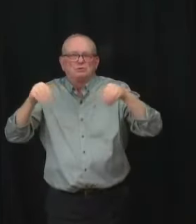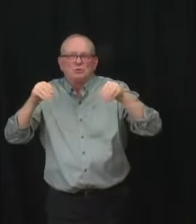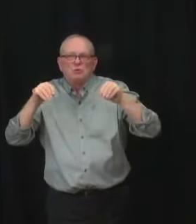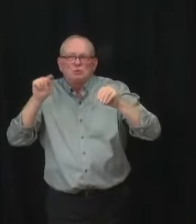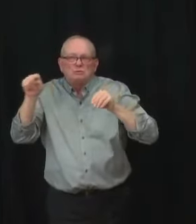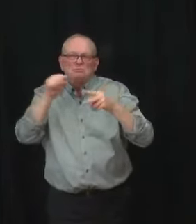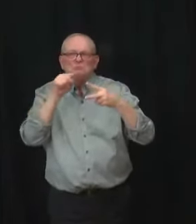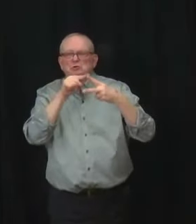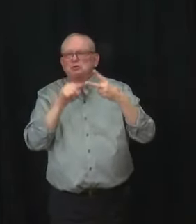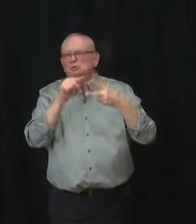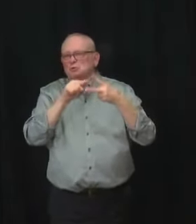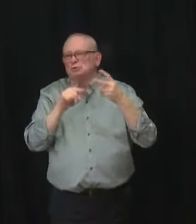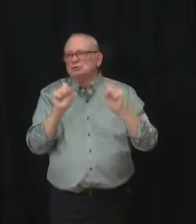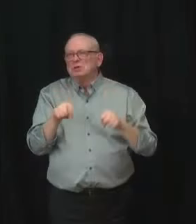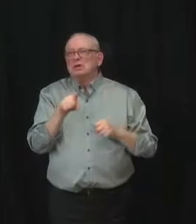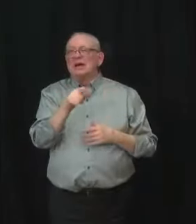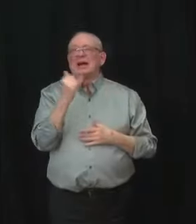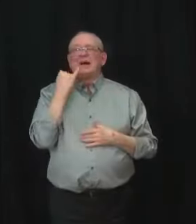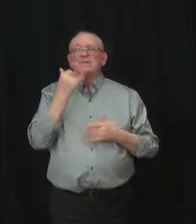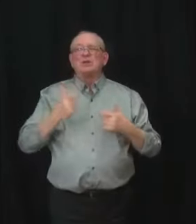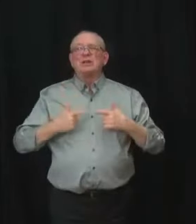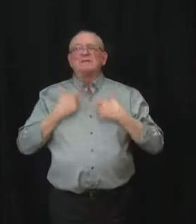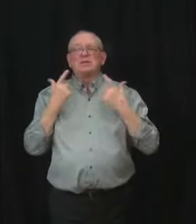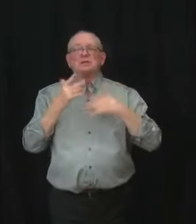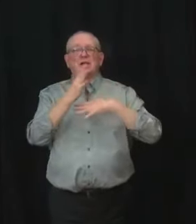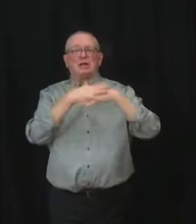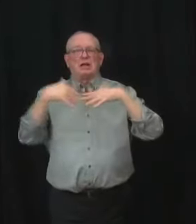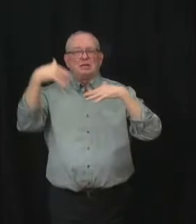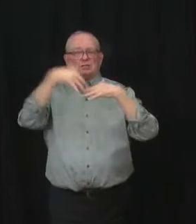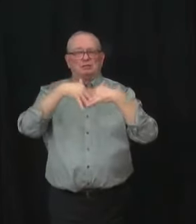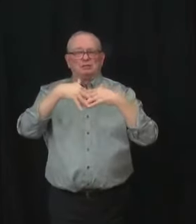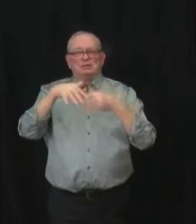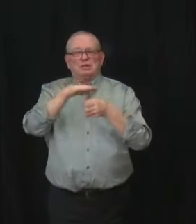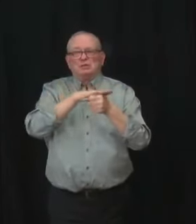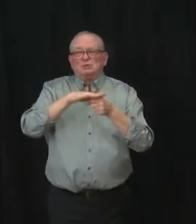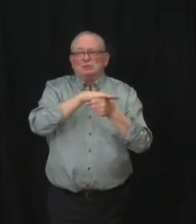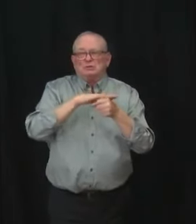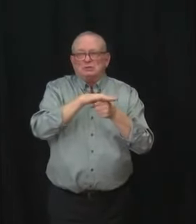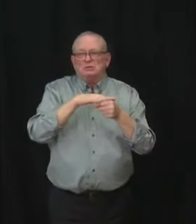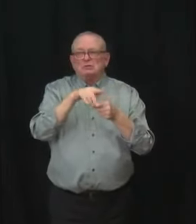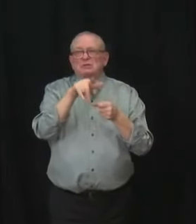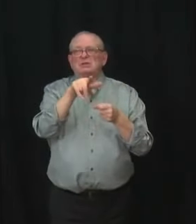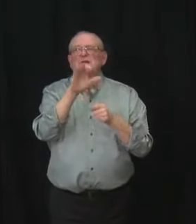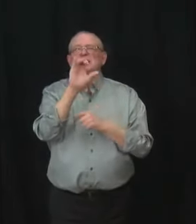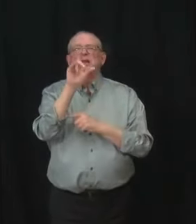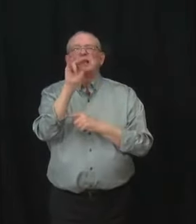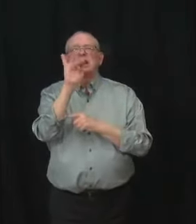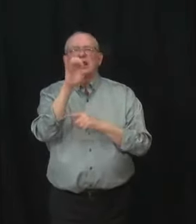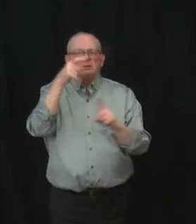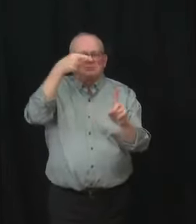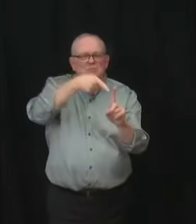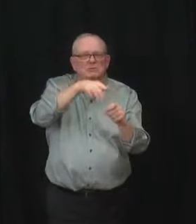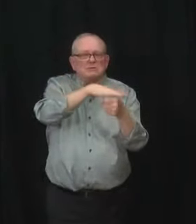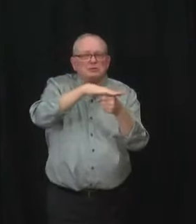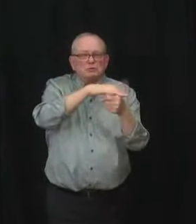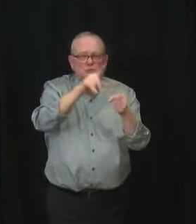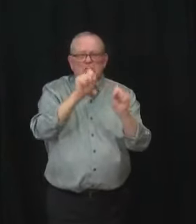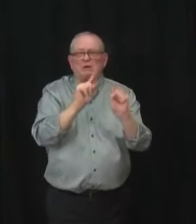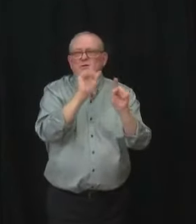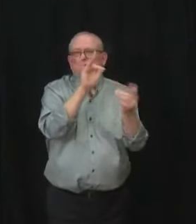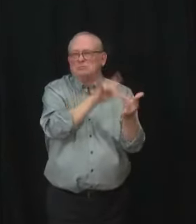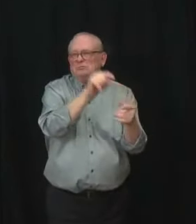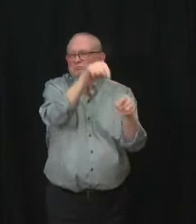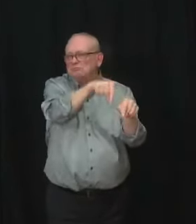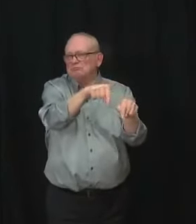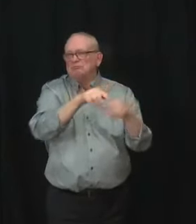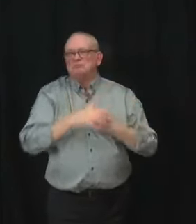a reserve, you can also contact your local public health clinic. Many pharmacies have doses available on a walk-in basis,